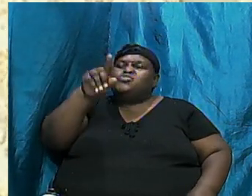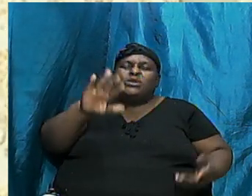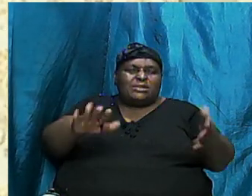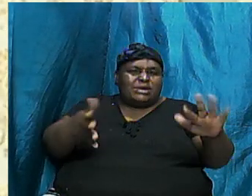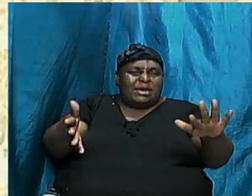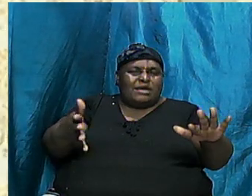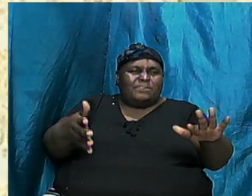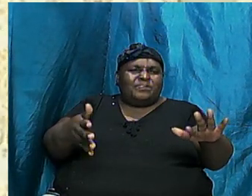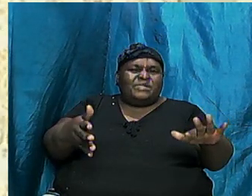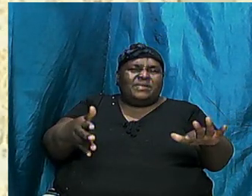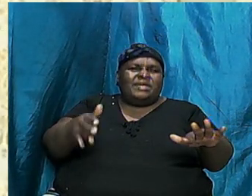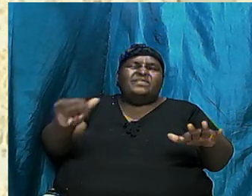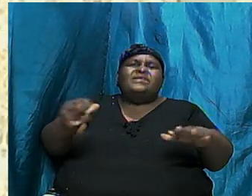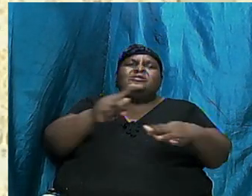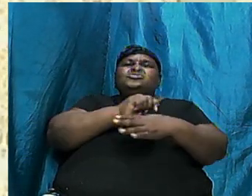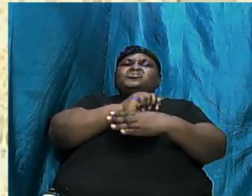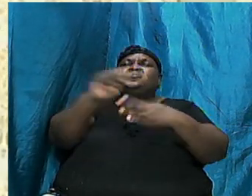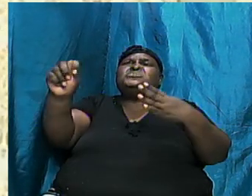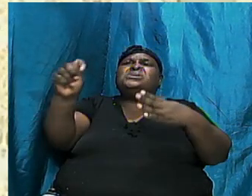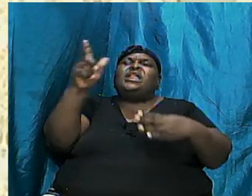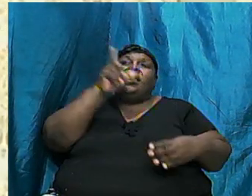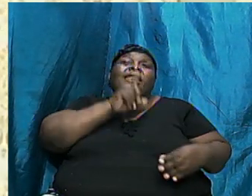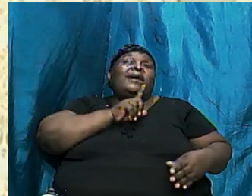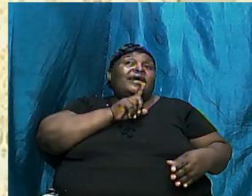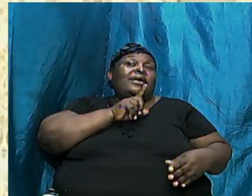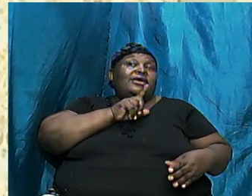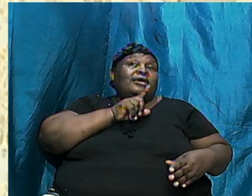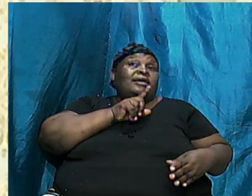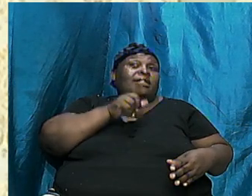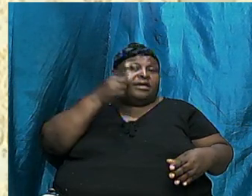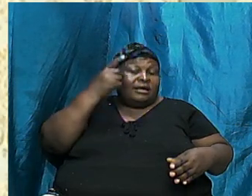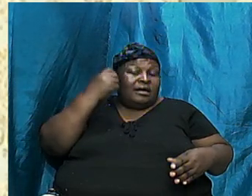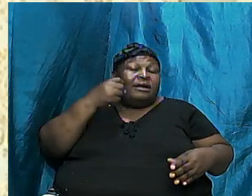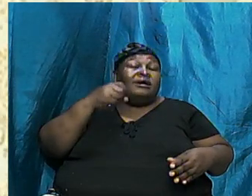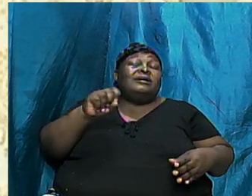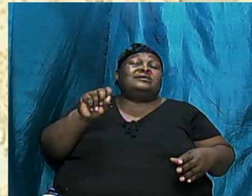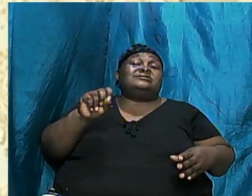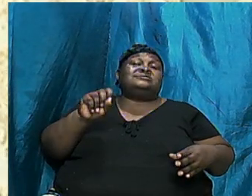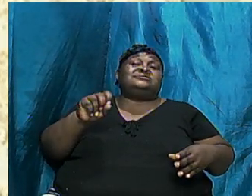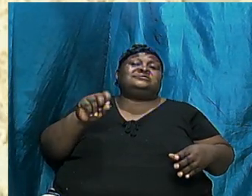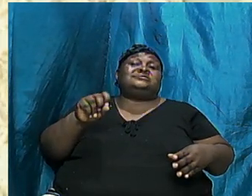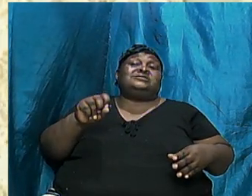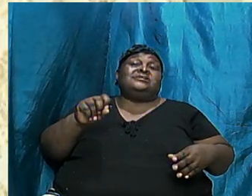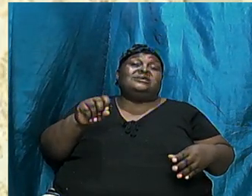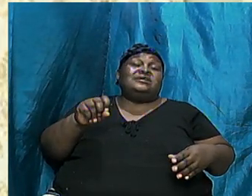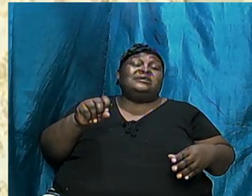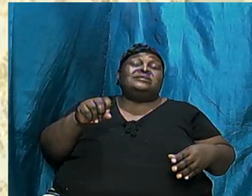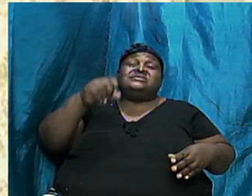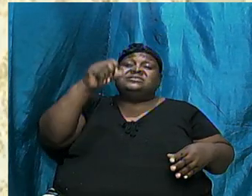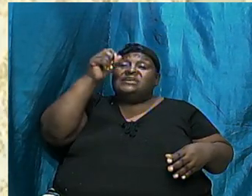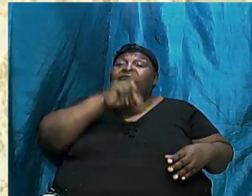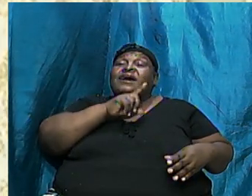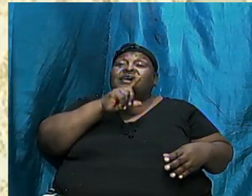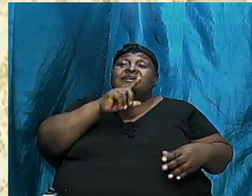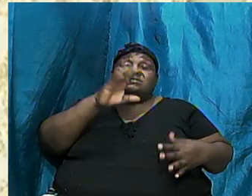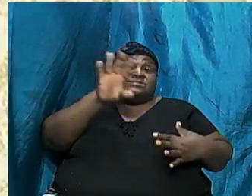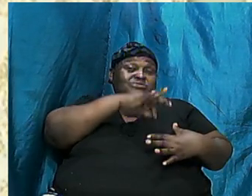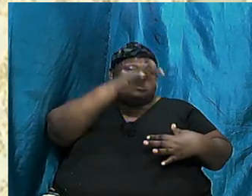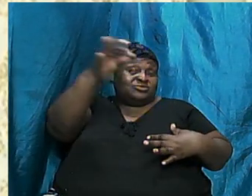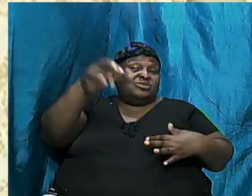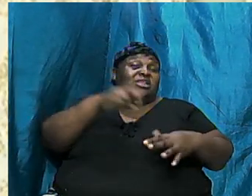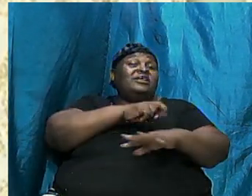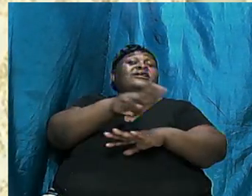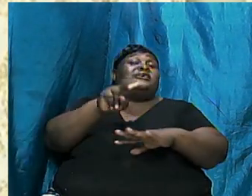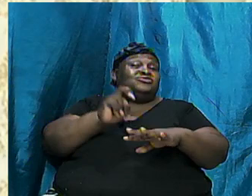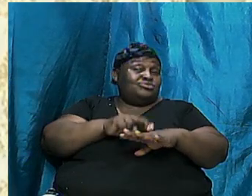And that was totally a lie. Because they did die. Immediately they died spiritually. And ultimately they died physically.